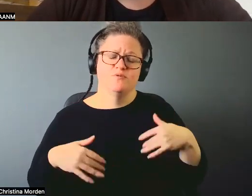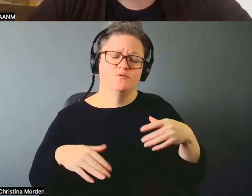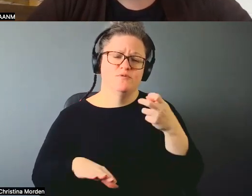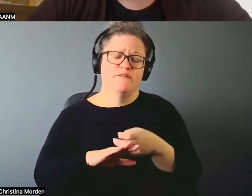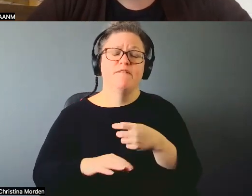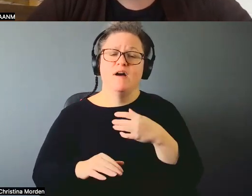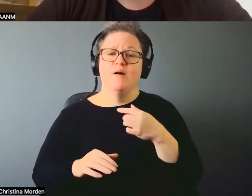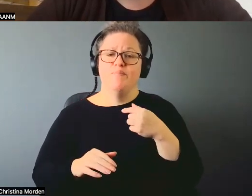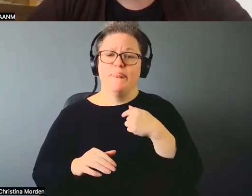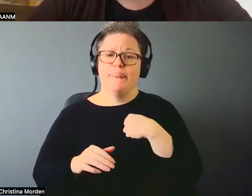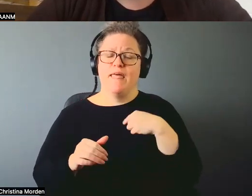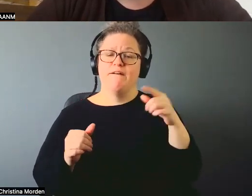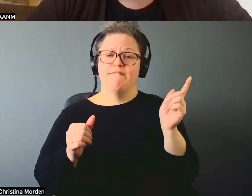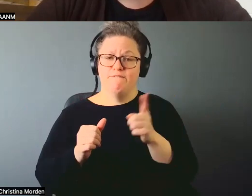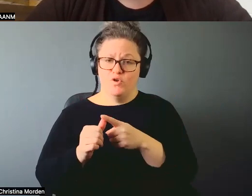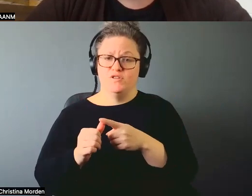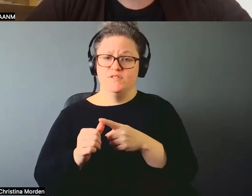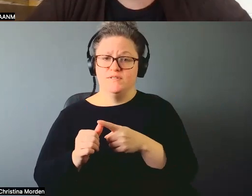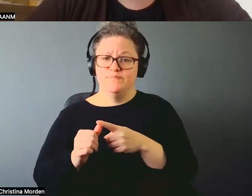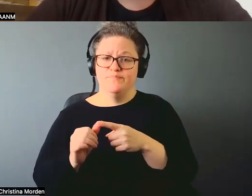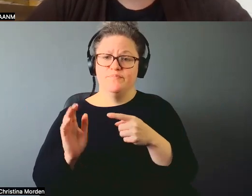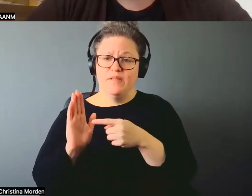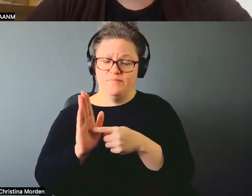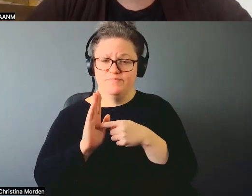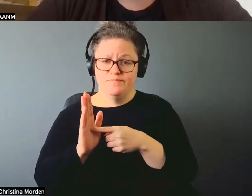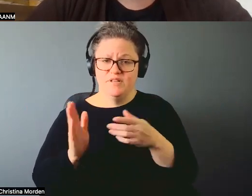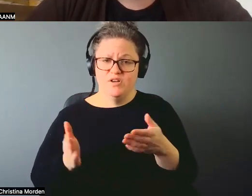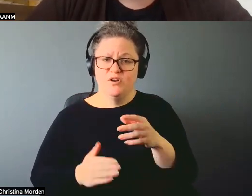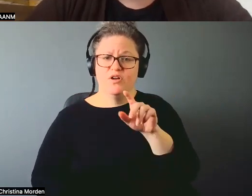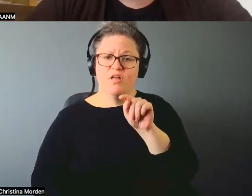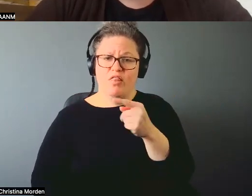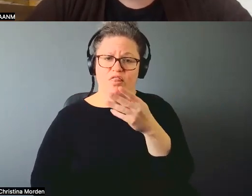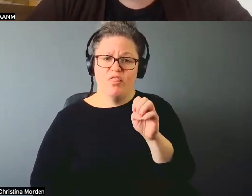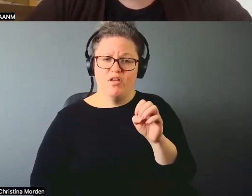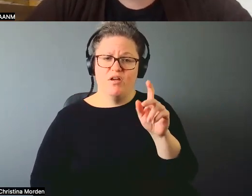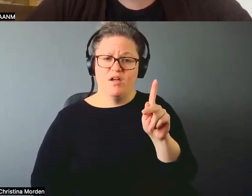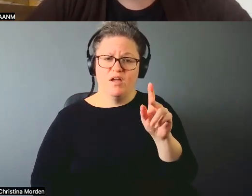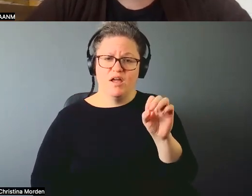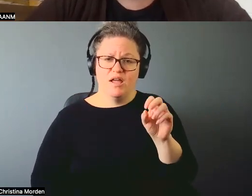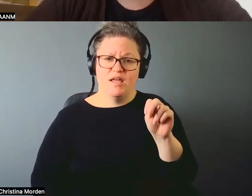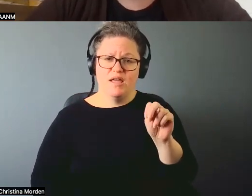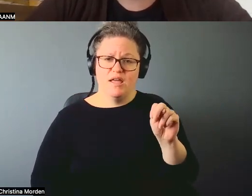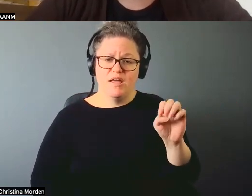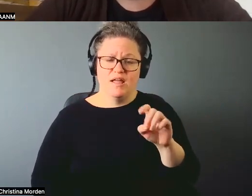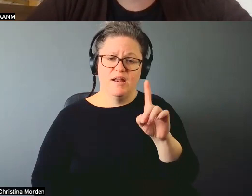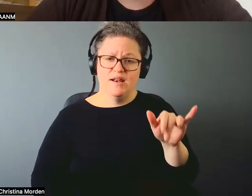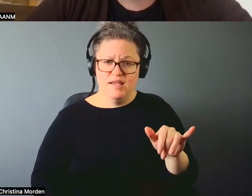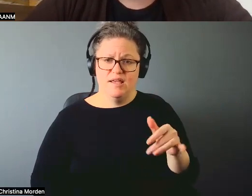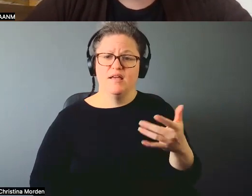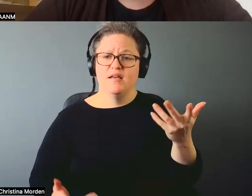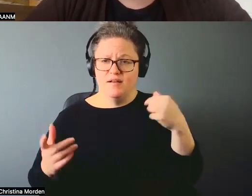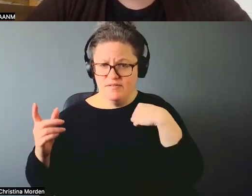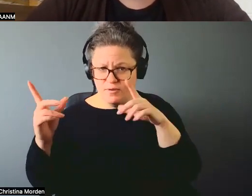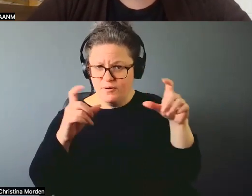here at the Kennedy, which was wonderful so that I could document it and that some of that work made it into the catalog too, you know,